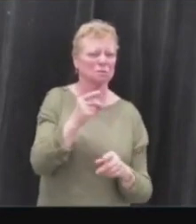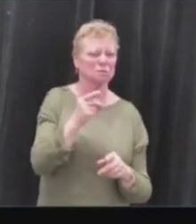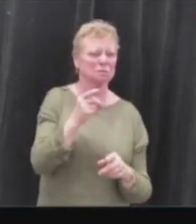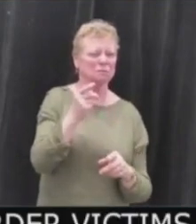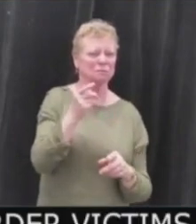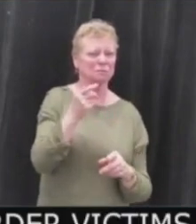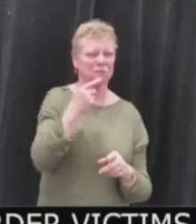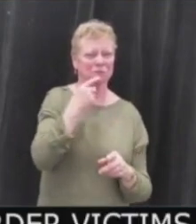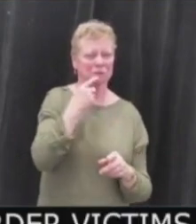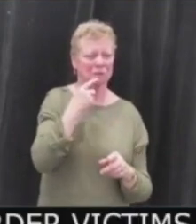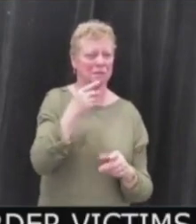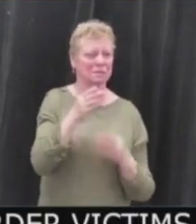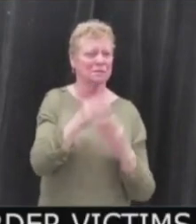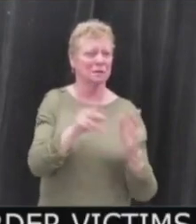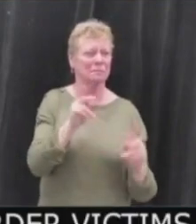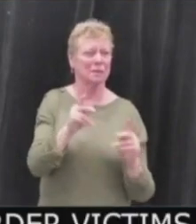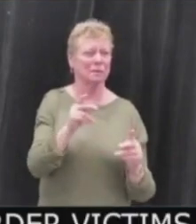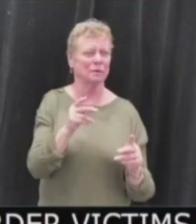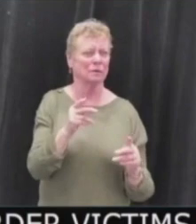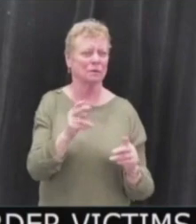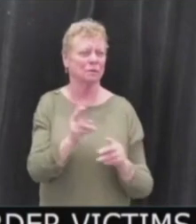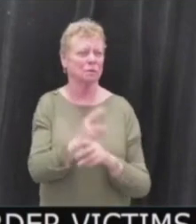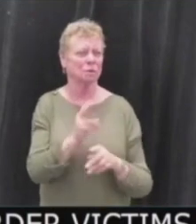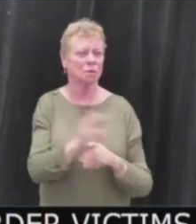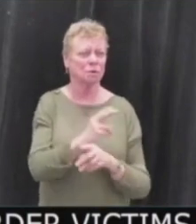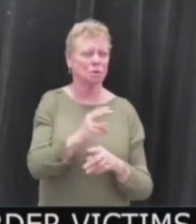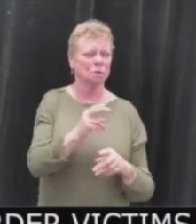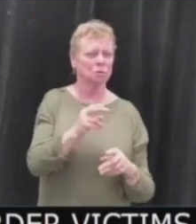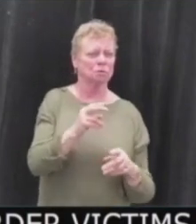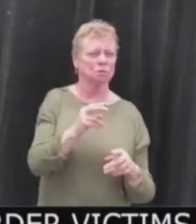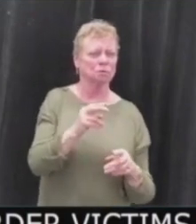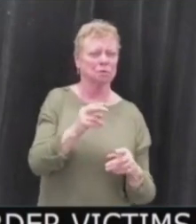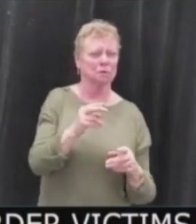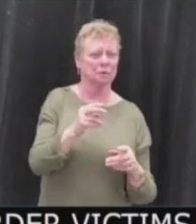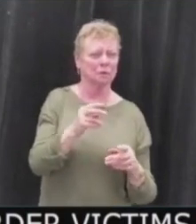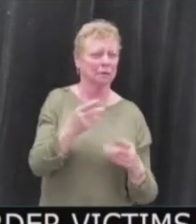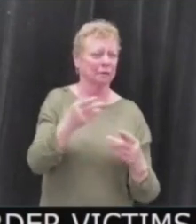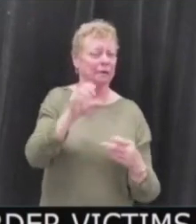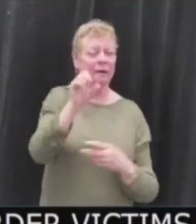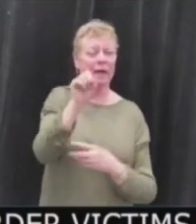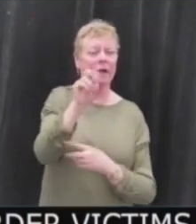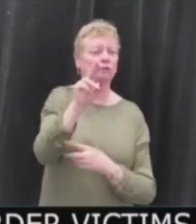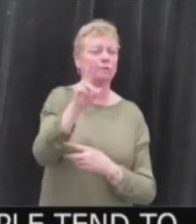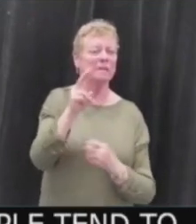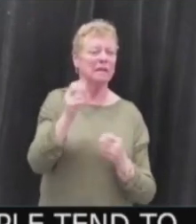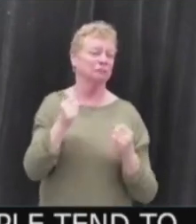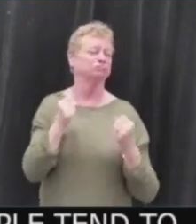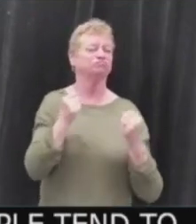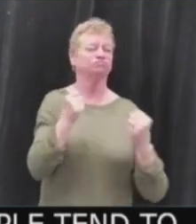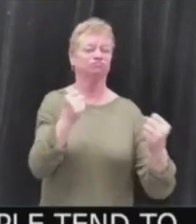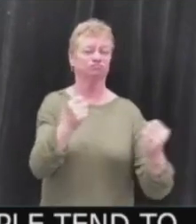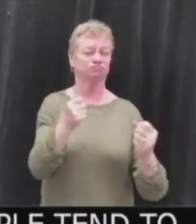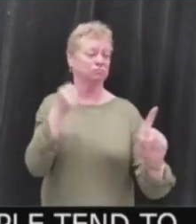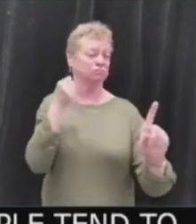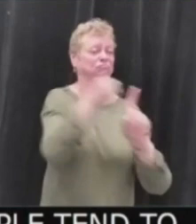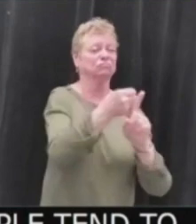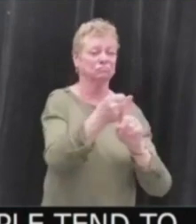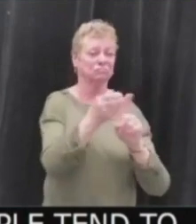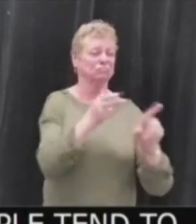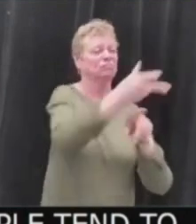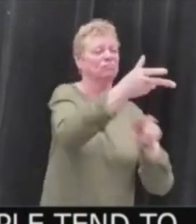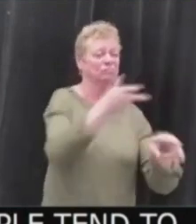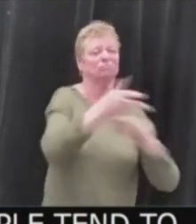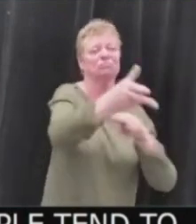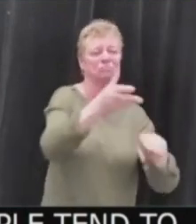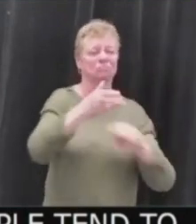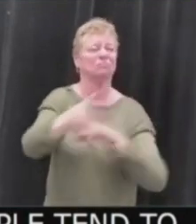where lately people tend to use SUVs and drive on sidewalks, which can be quite successful. And in the next